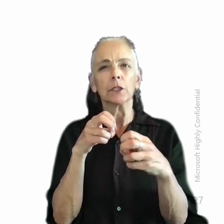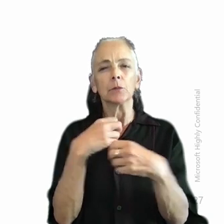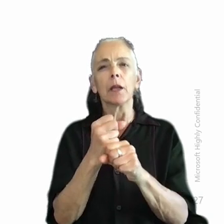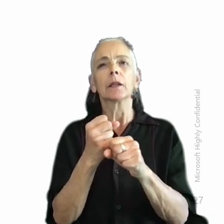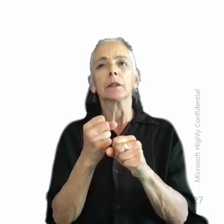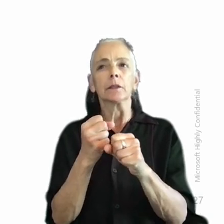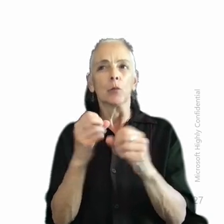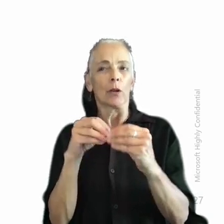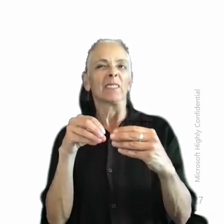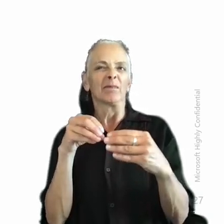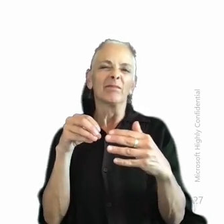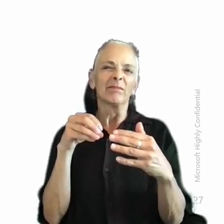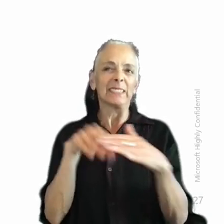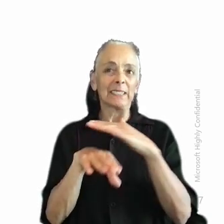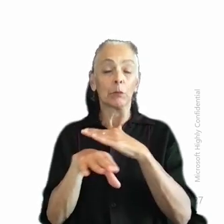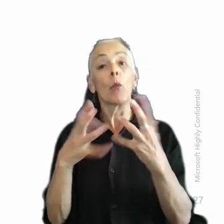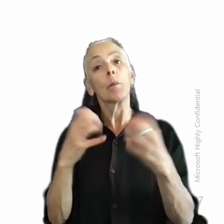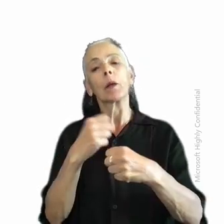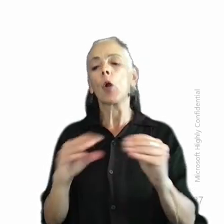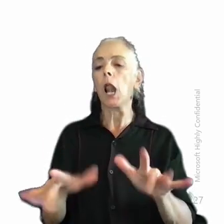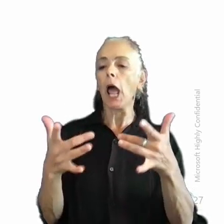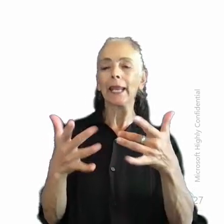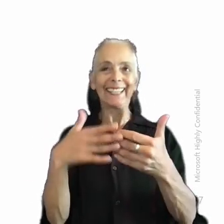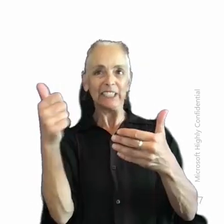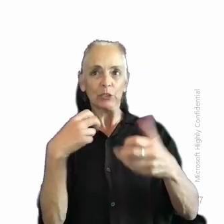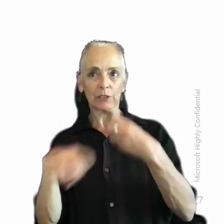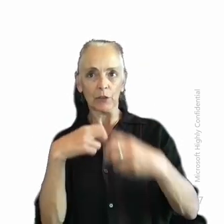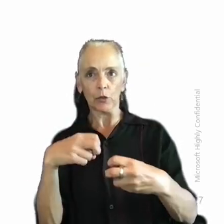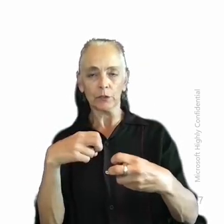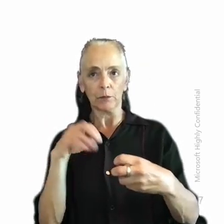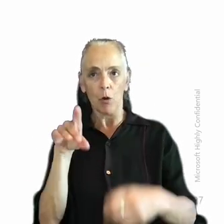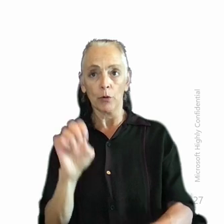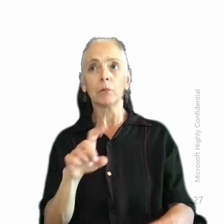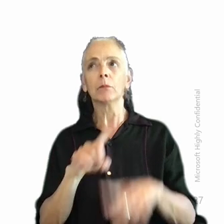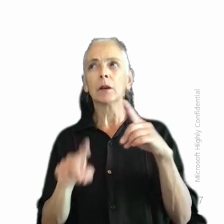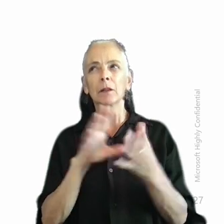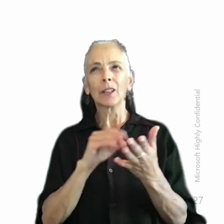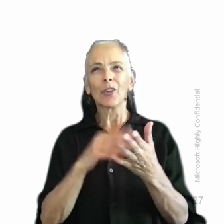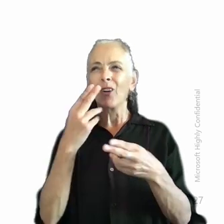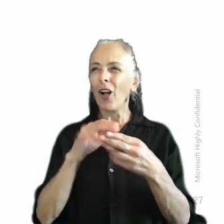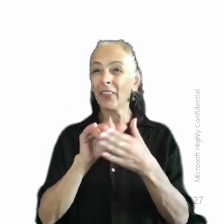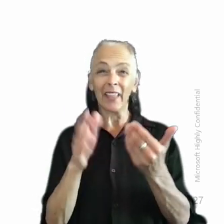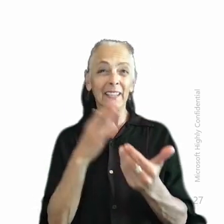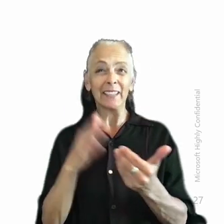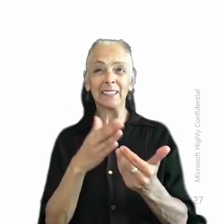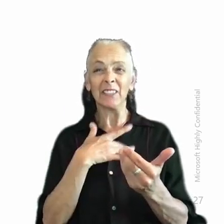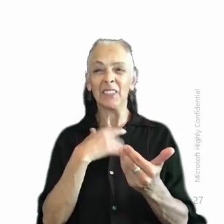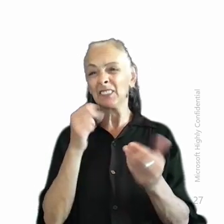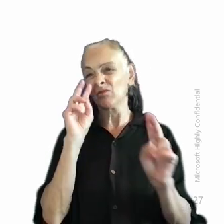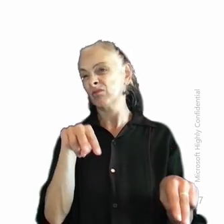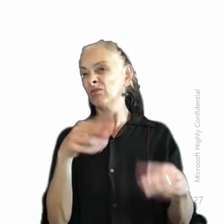easier difficulty mode, but they had learned through the inclusive design workshop that calling it easy sometimes feels denigrating to players.